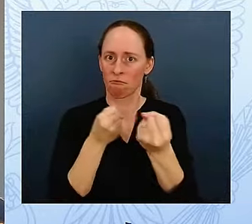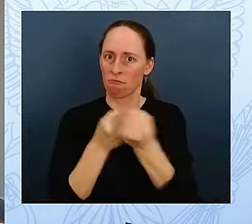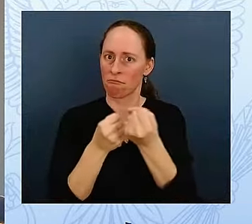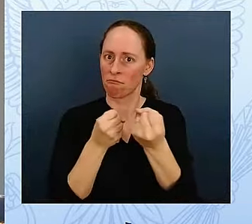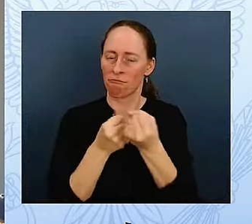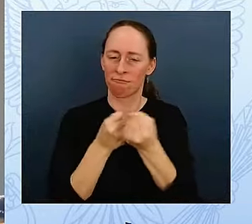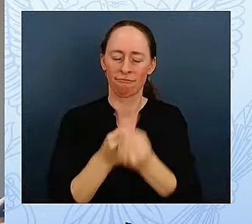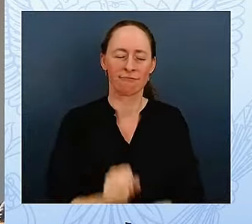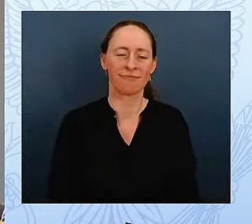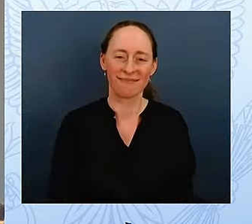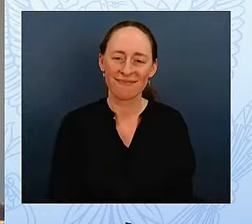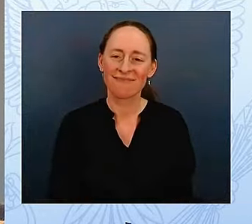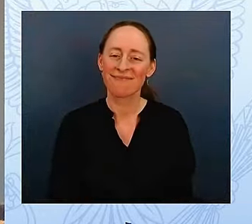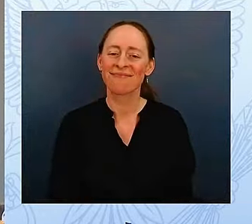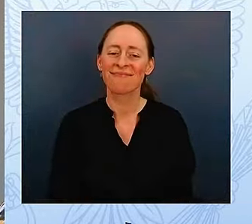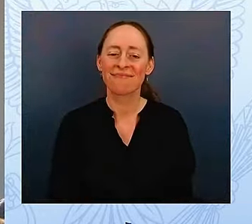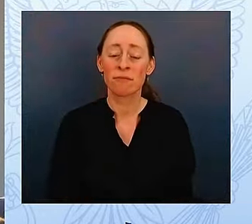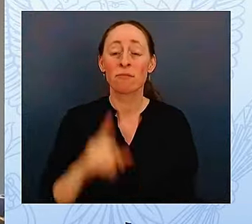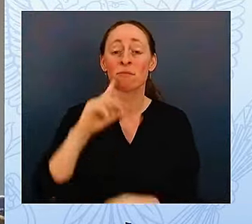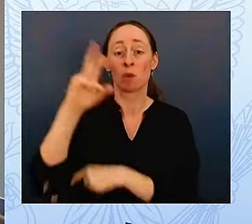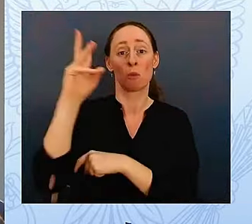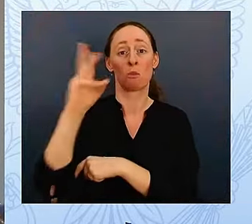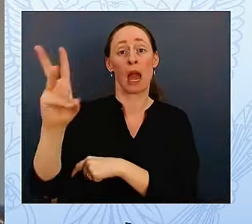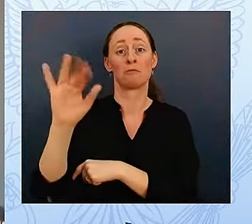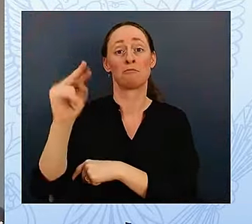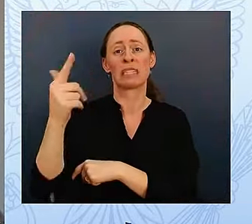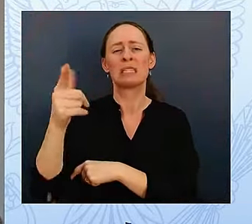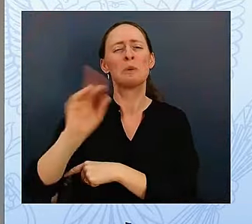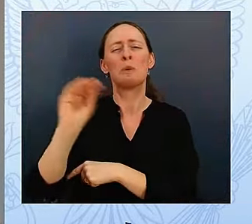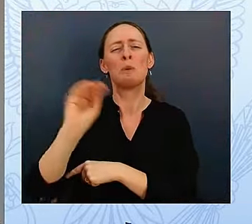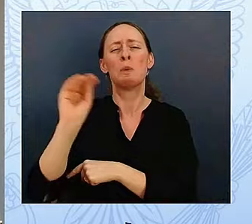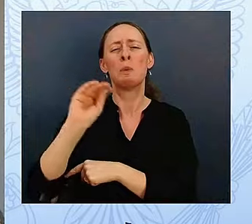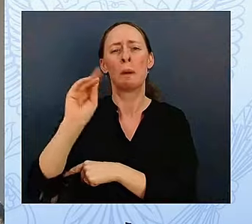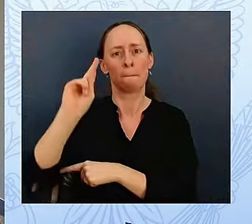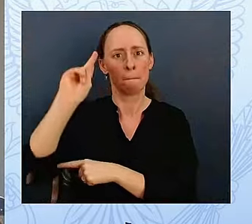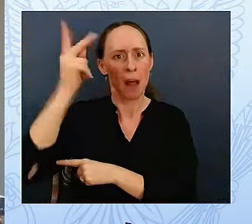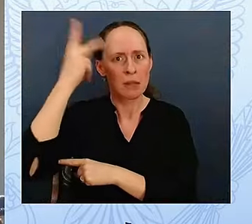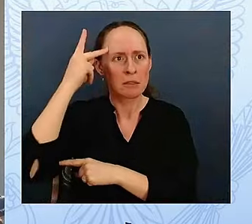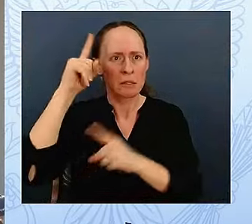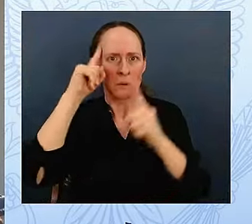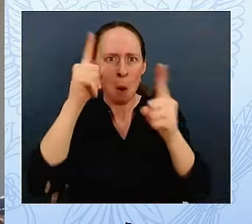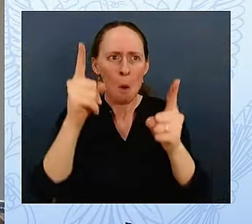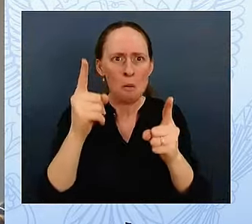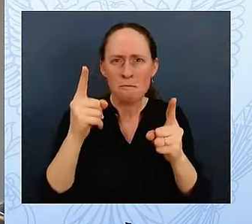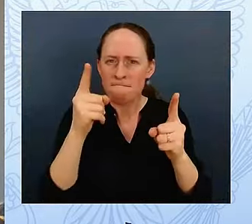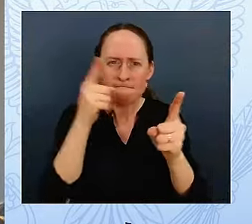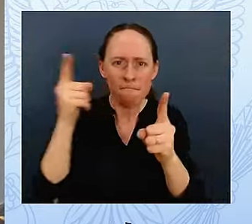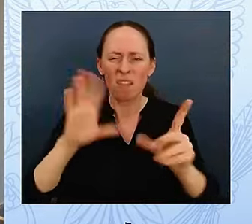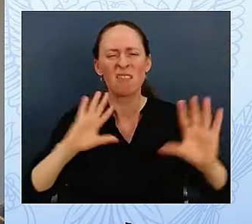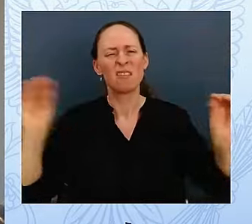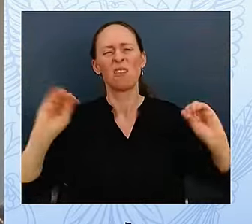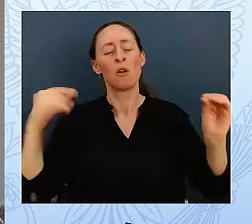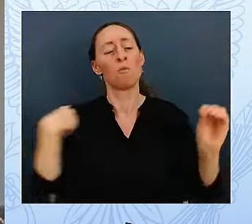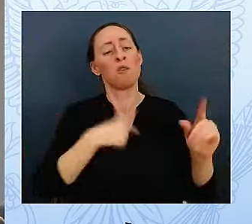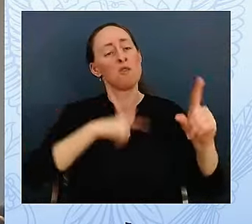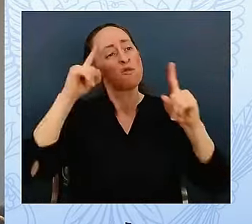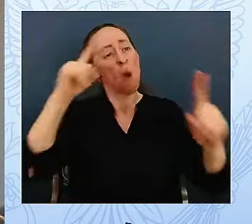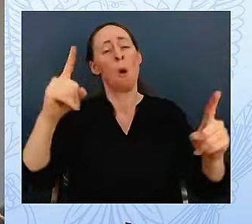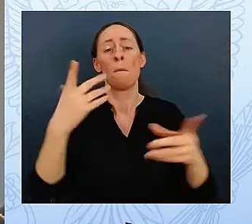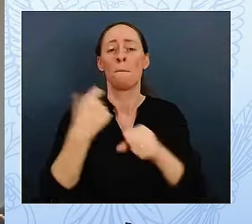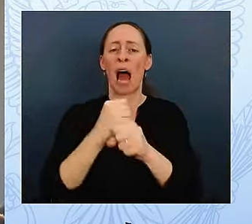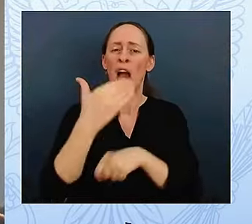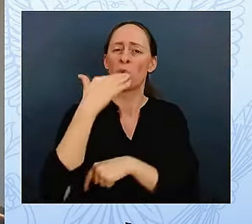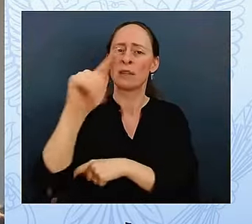agenda. We were trying to do a good show every week. But the greatest delivery system ever invented for an idea is a